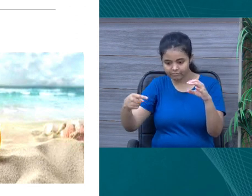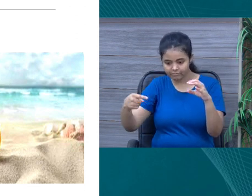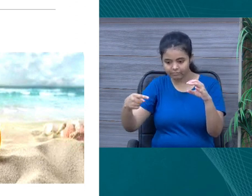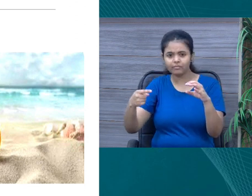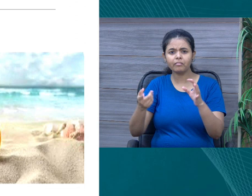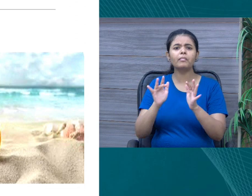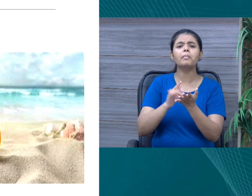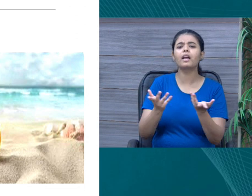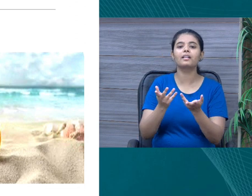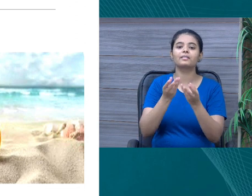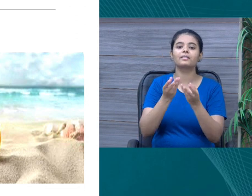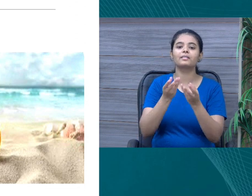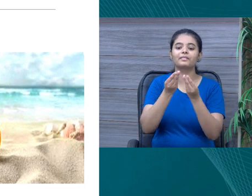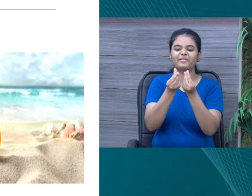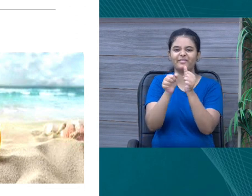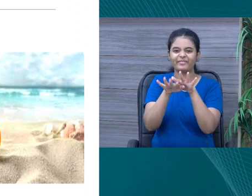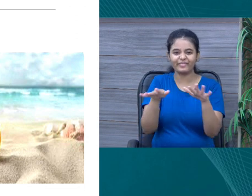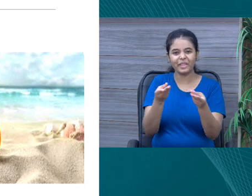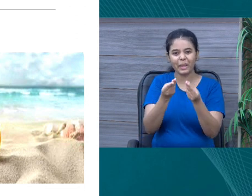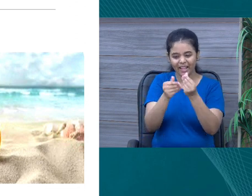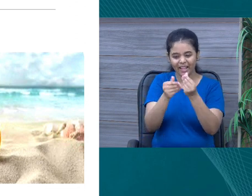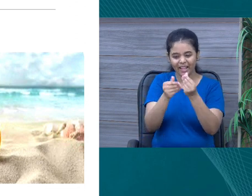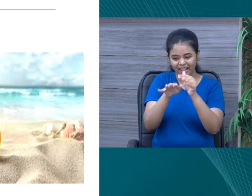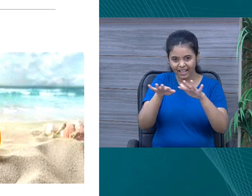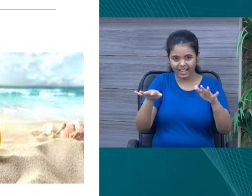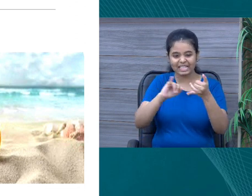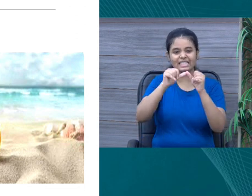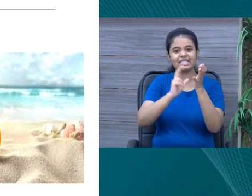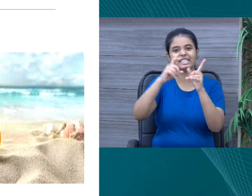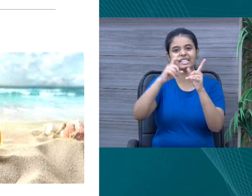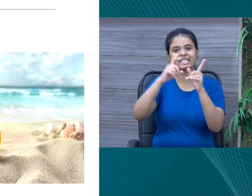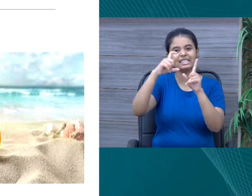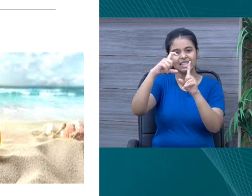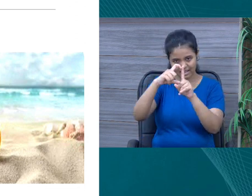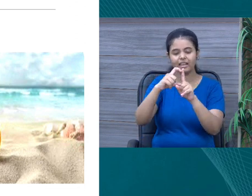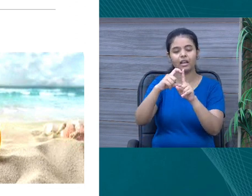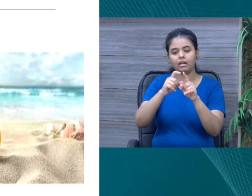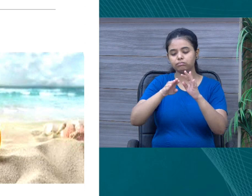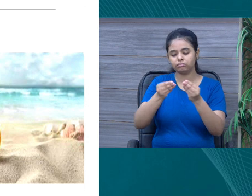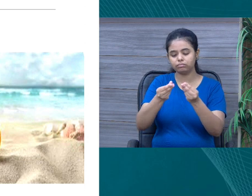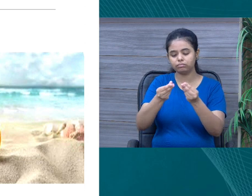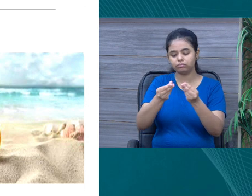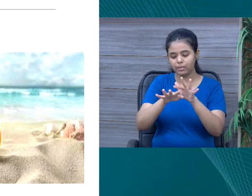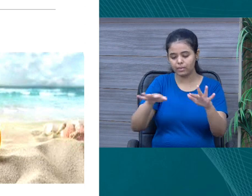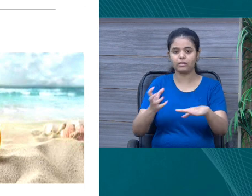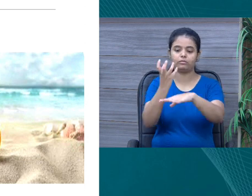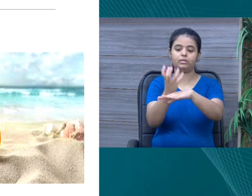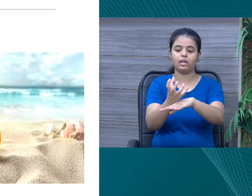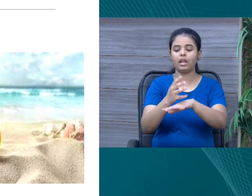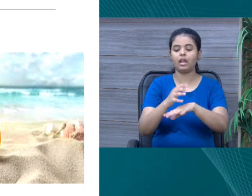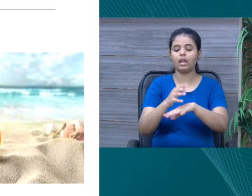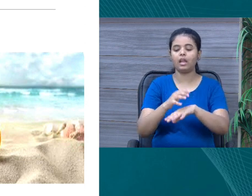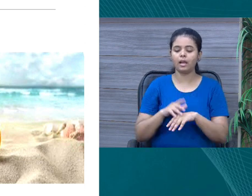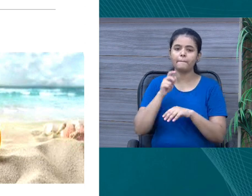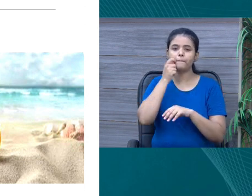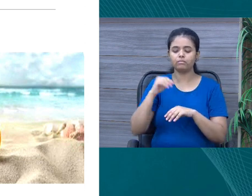shells, as I have told earlier, these shells are found on the sand near the seashores. I picked it up and took